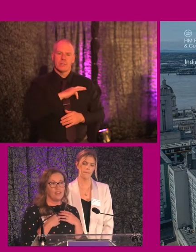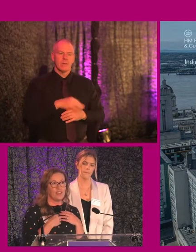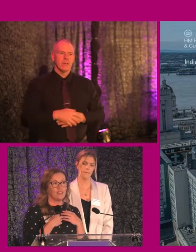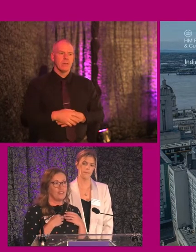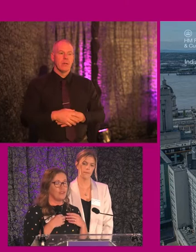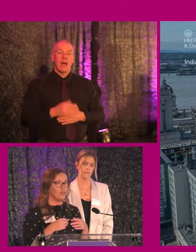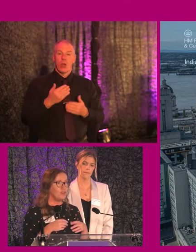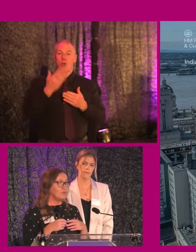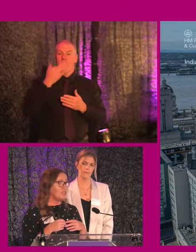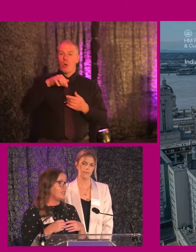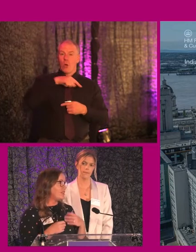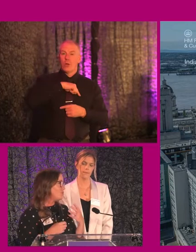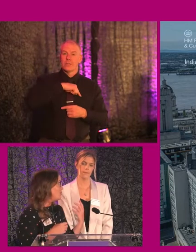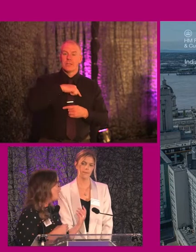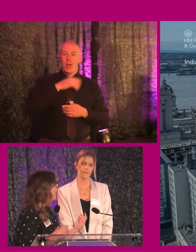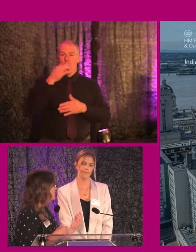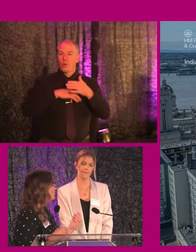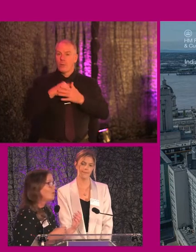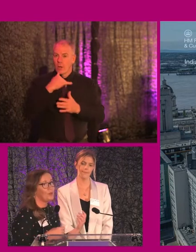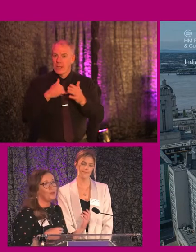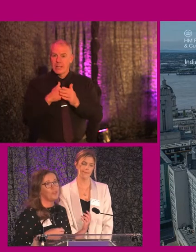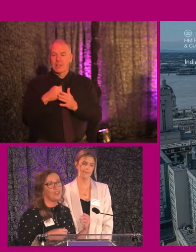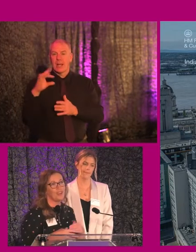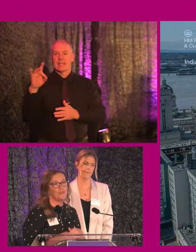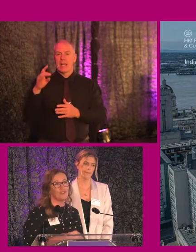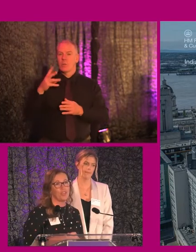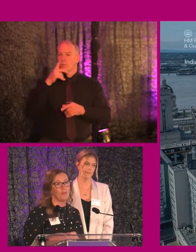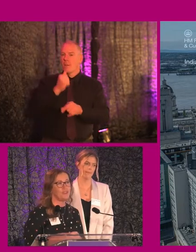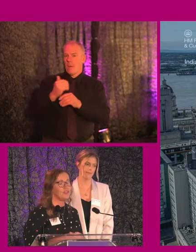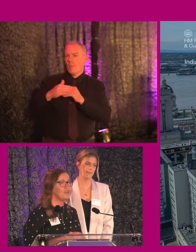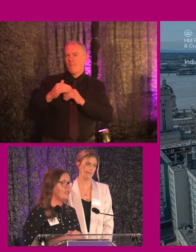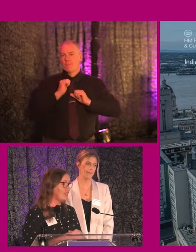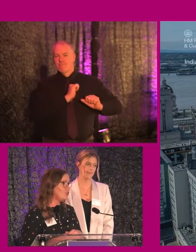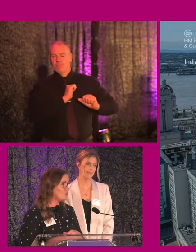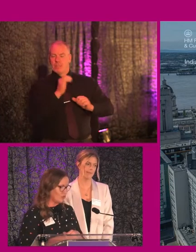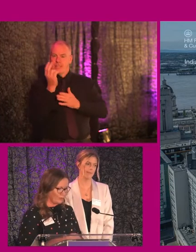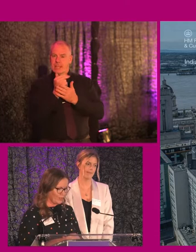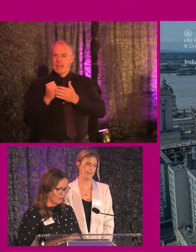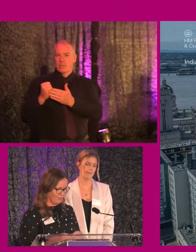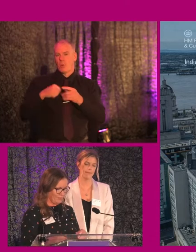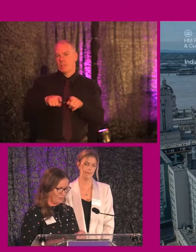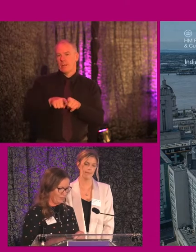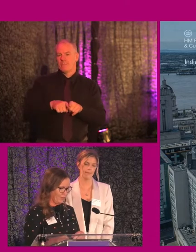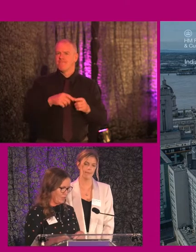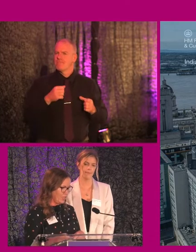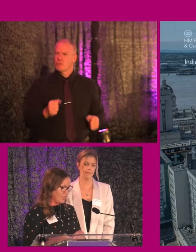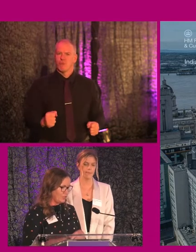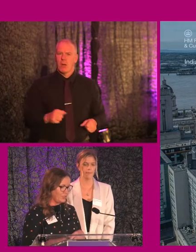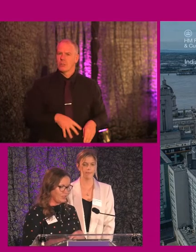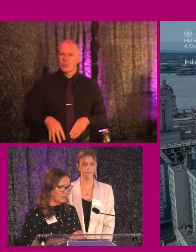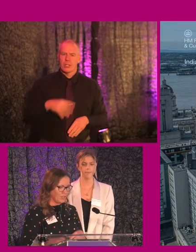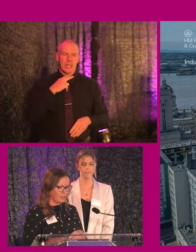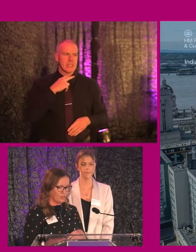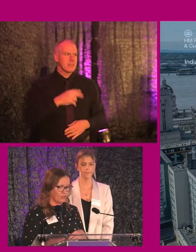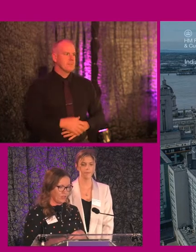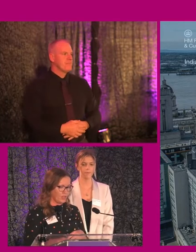us as a government body. And I'm sure Katie will talk about how it's been a learning for them as our design support as well. So to